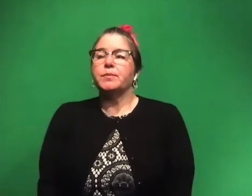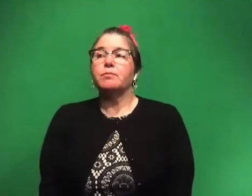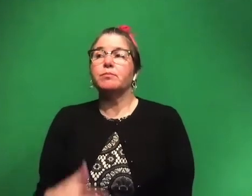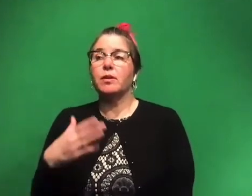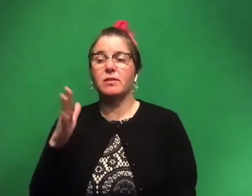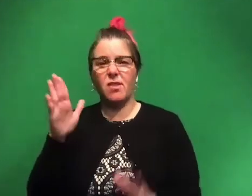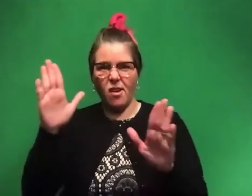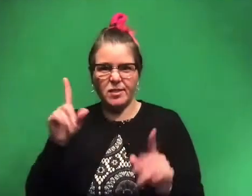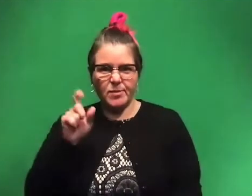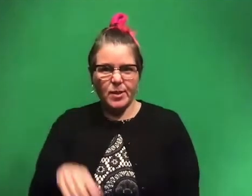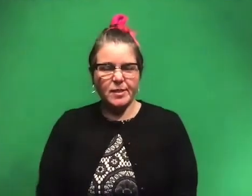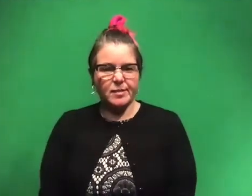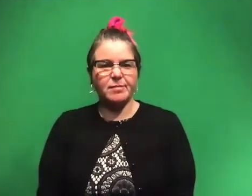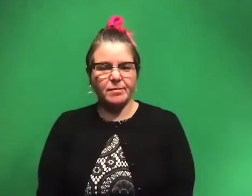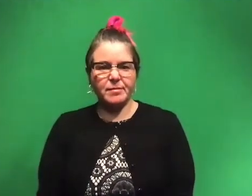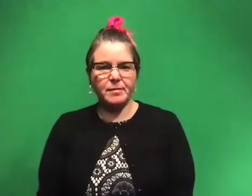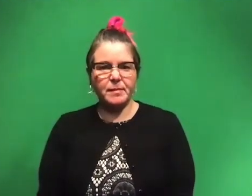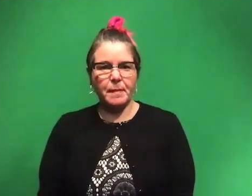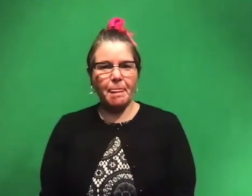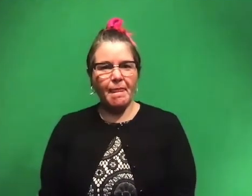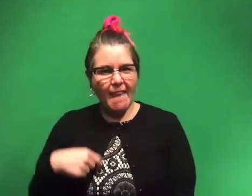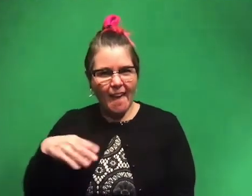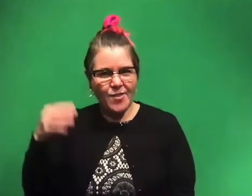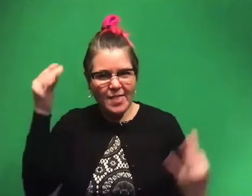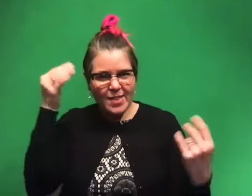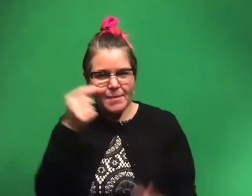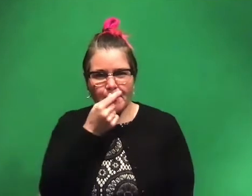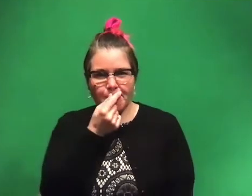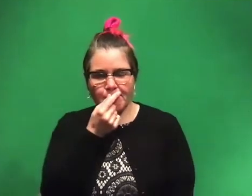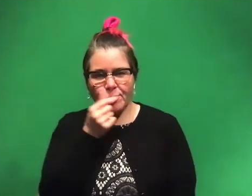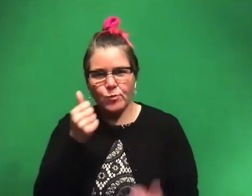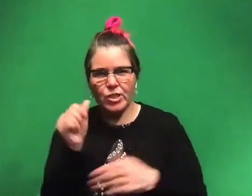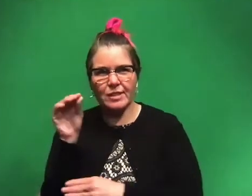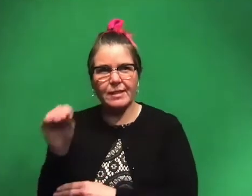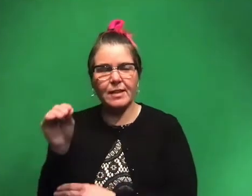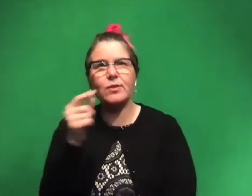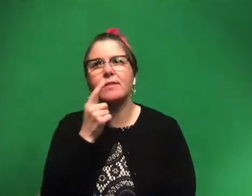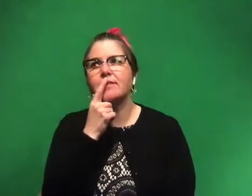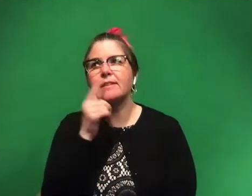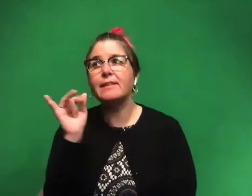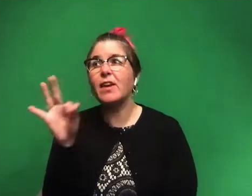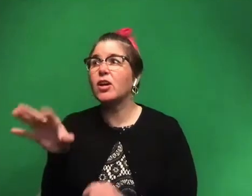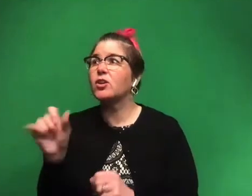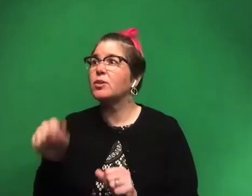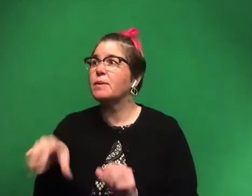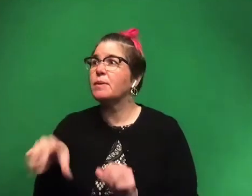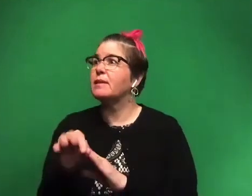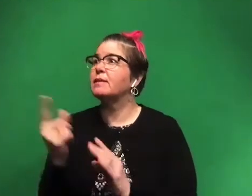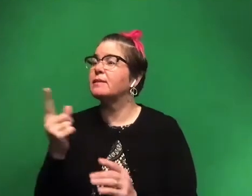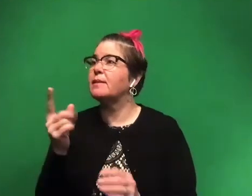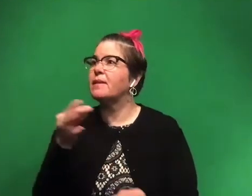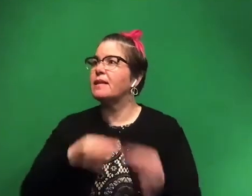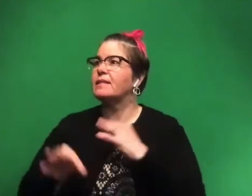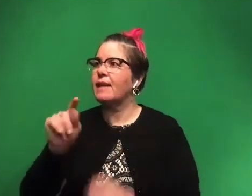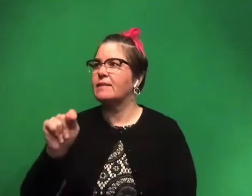awesome question. And I haven't thought about it. What, what dinosaur? So if I could pick something instead of T